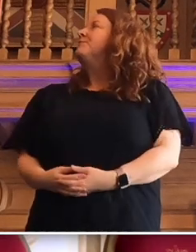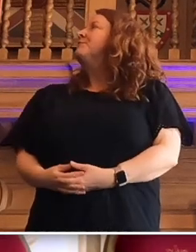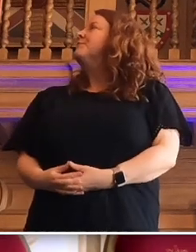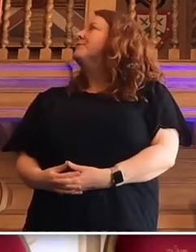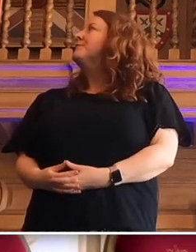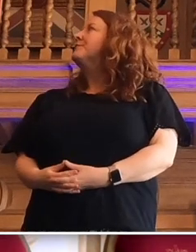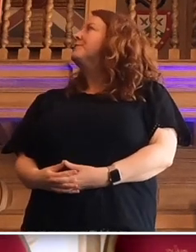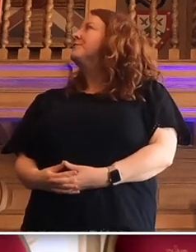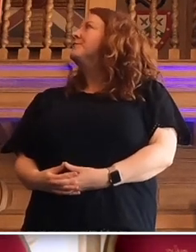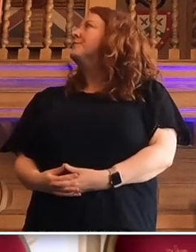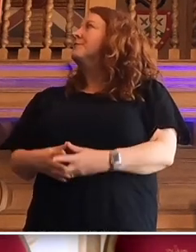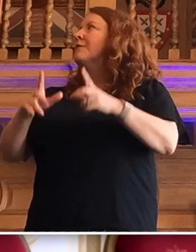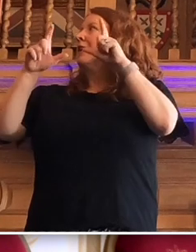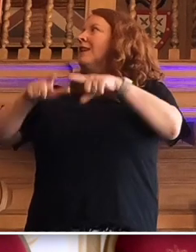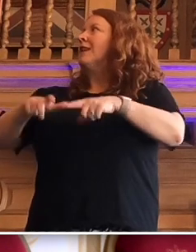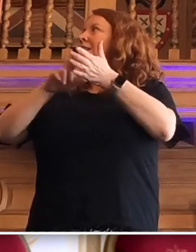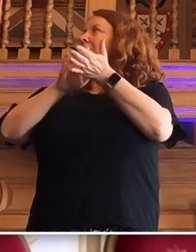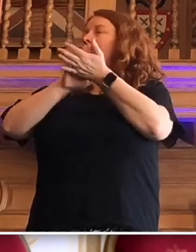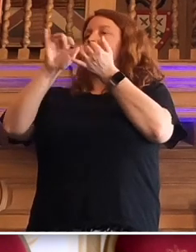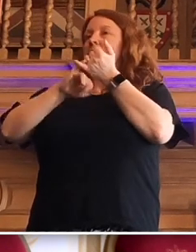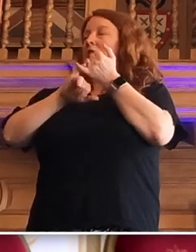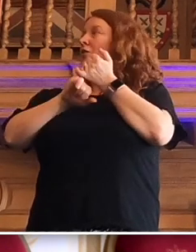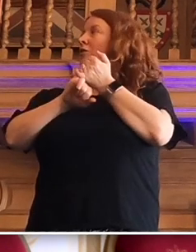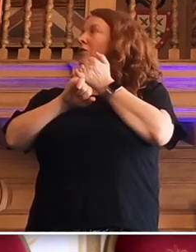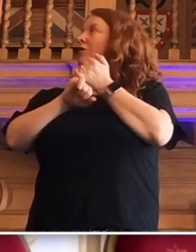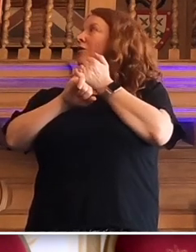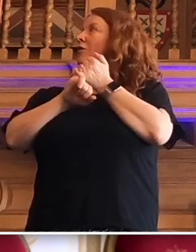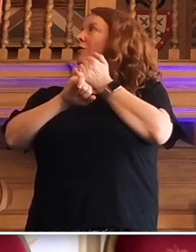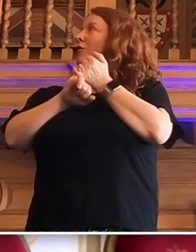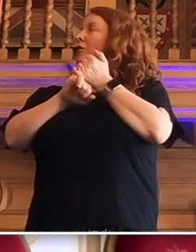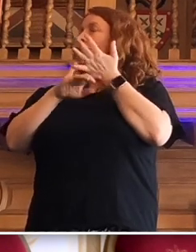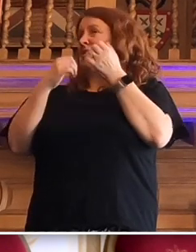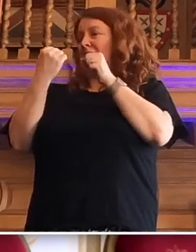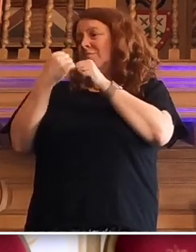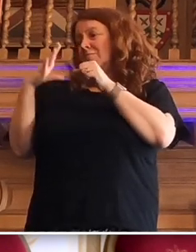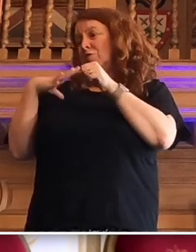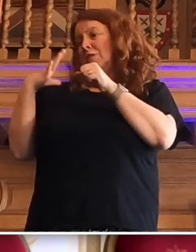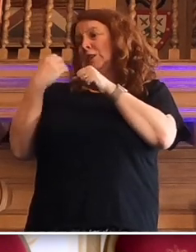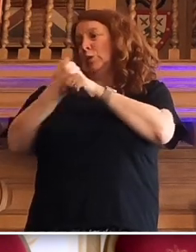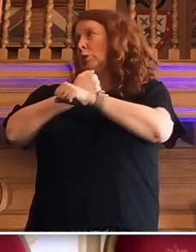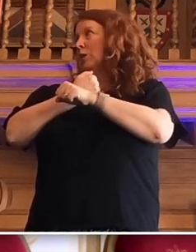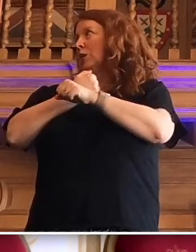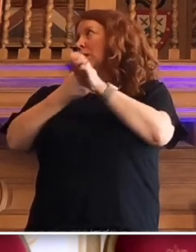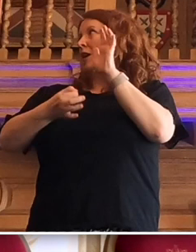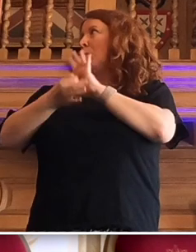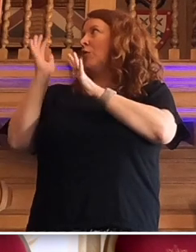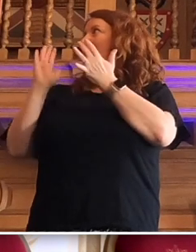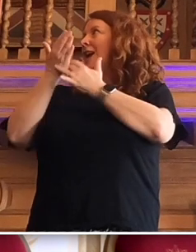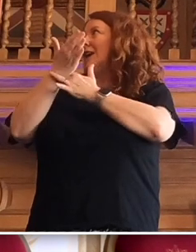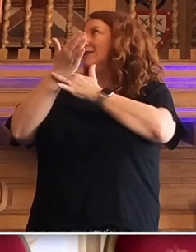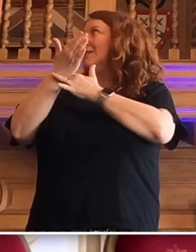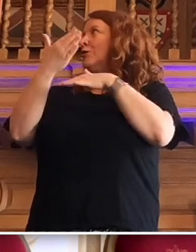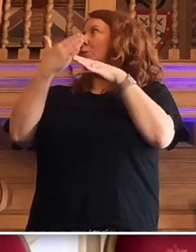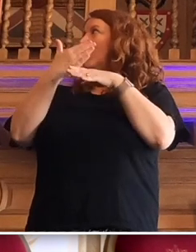And Leeds NHS could be doing this, in fact, is doing it. Improving access to